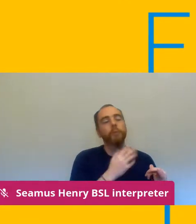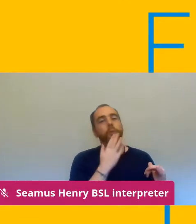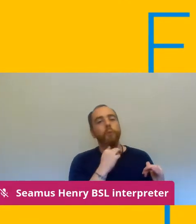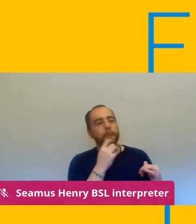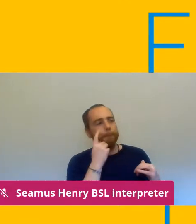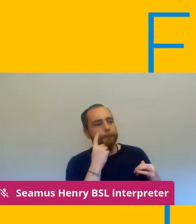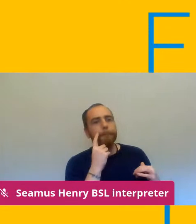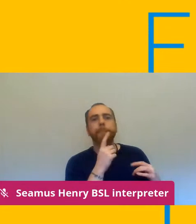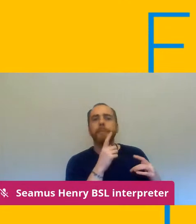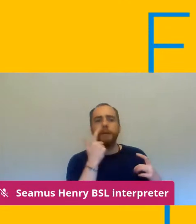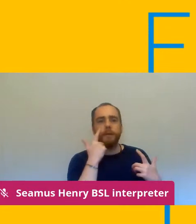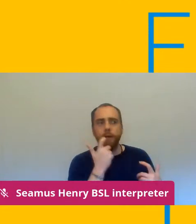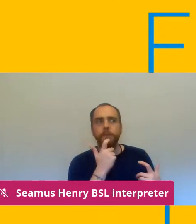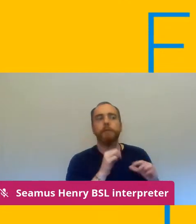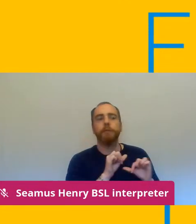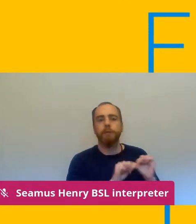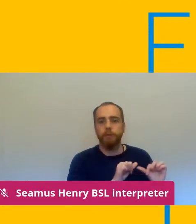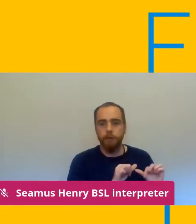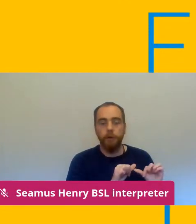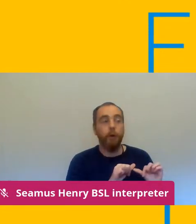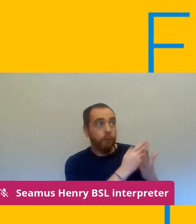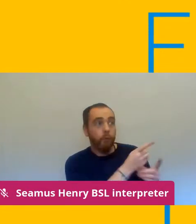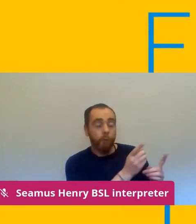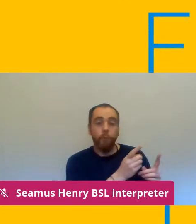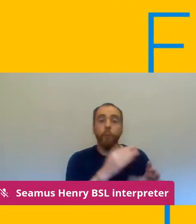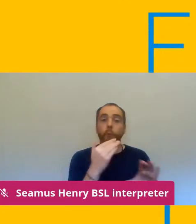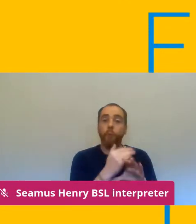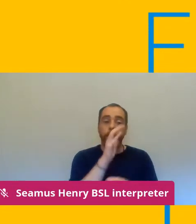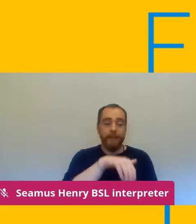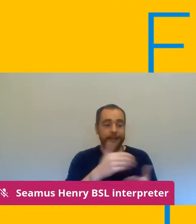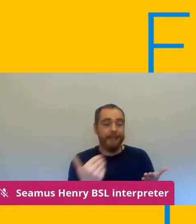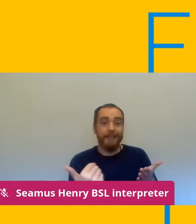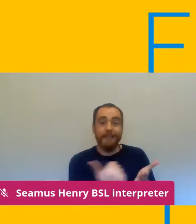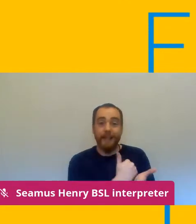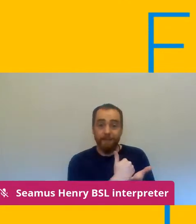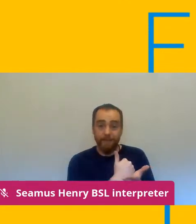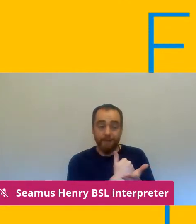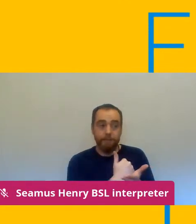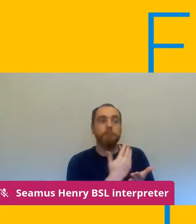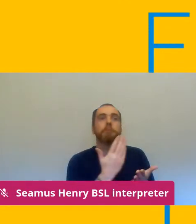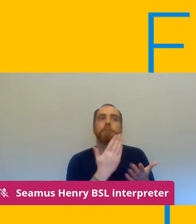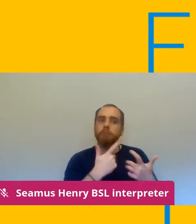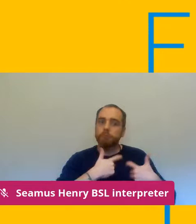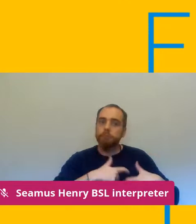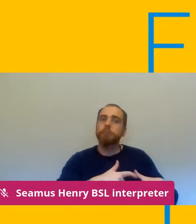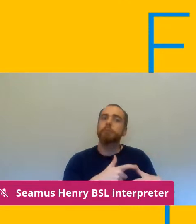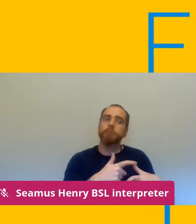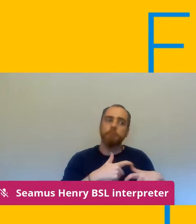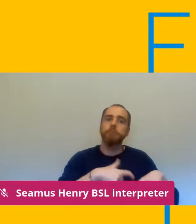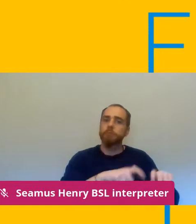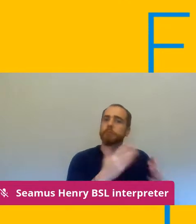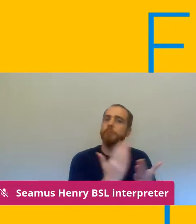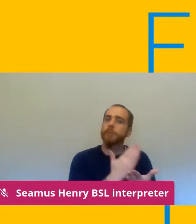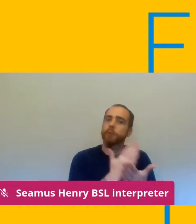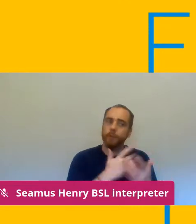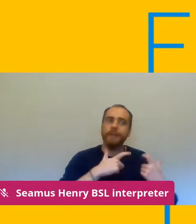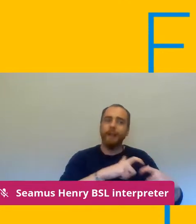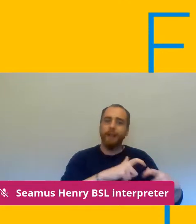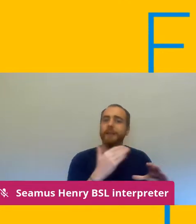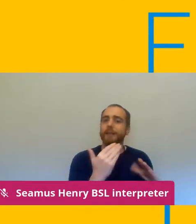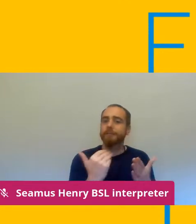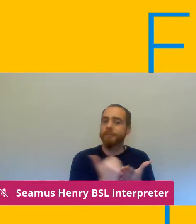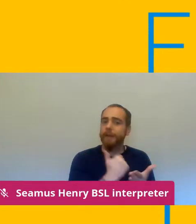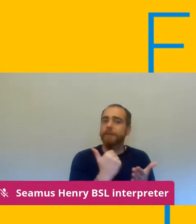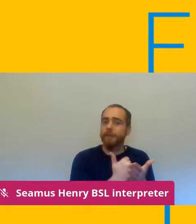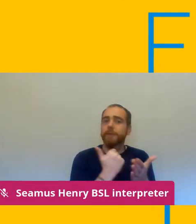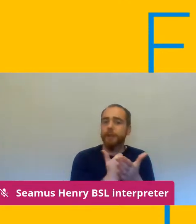to make the workplace safe and continue to make it safe given the changing circumstances and we in particular and